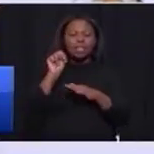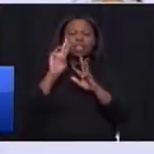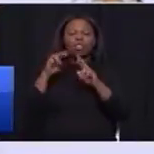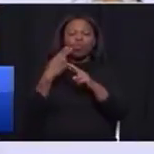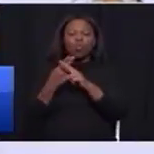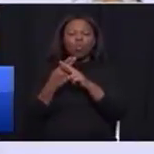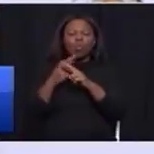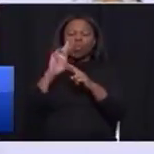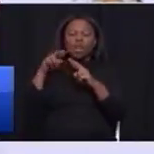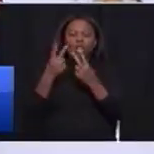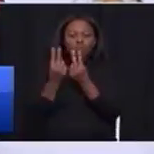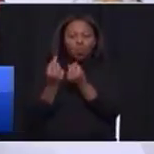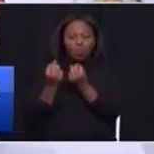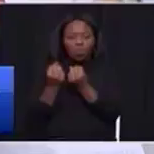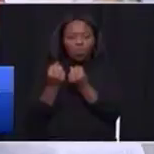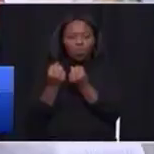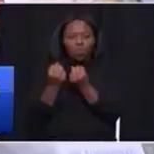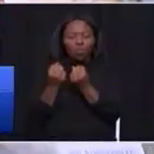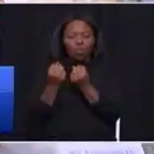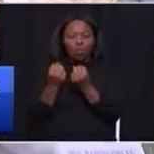five.